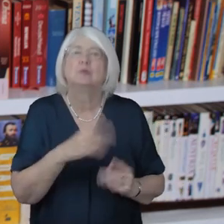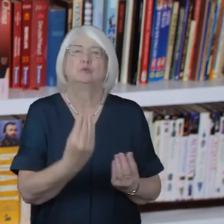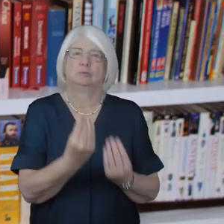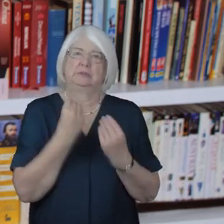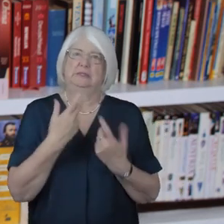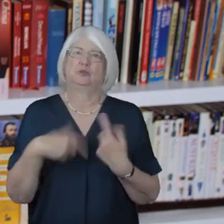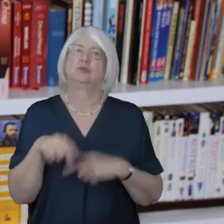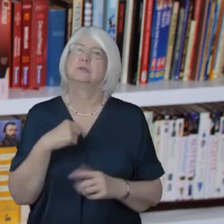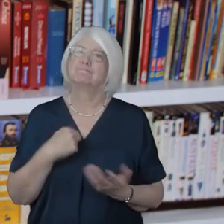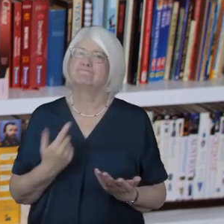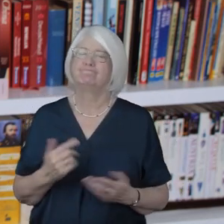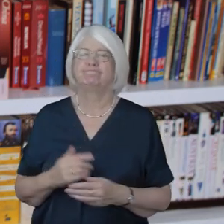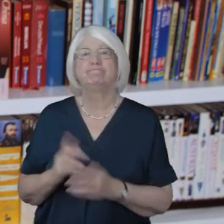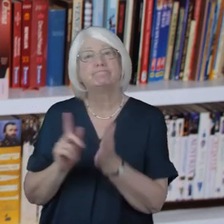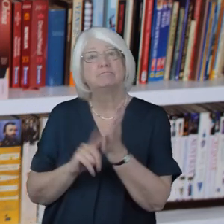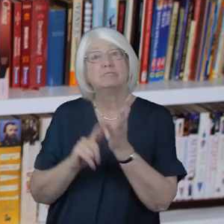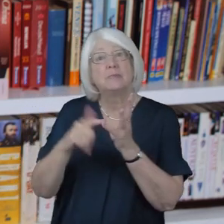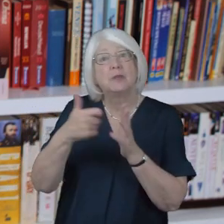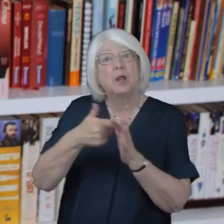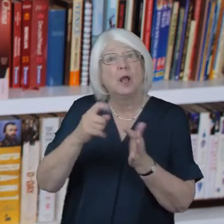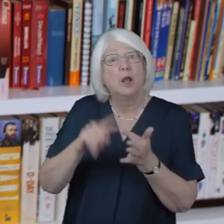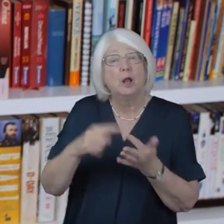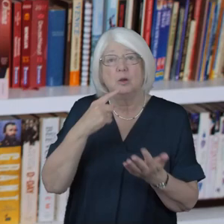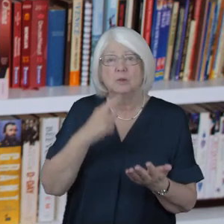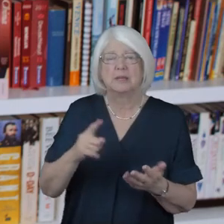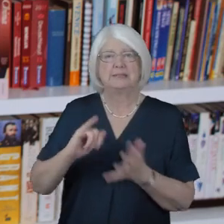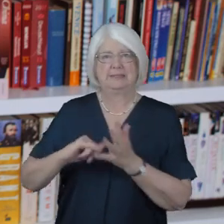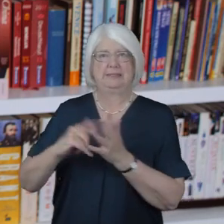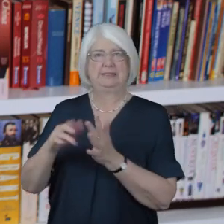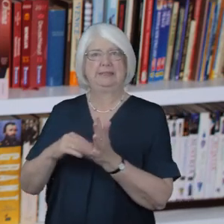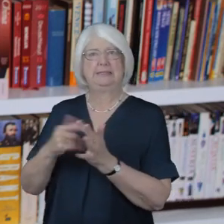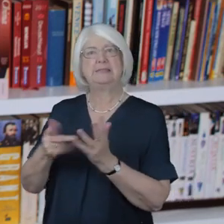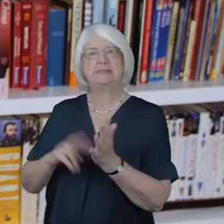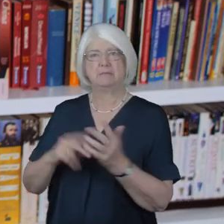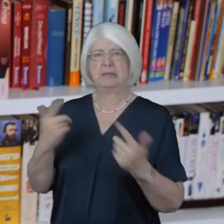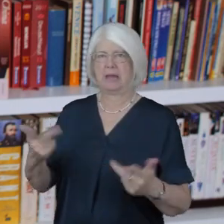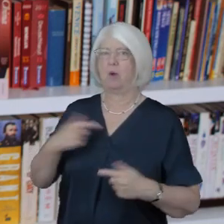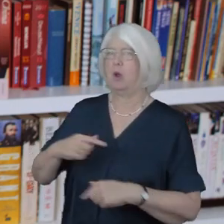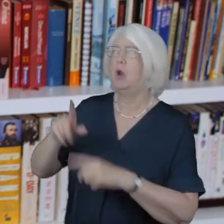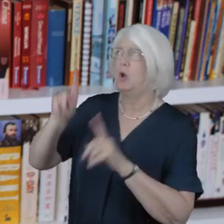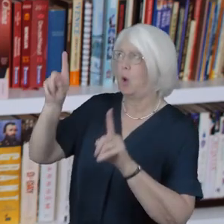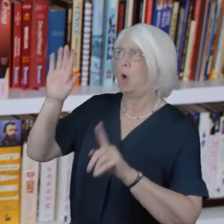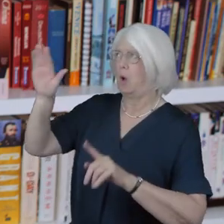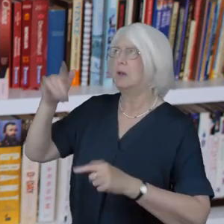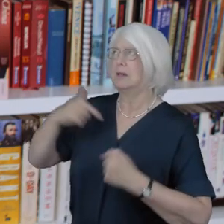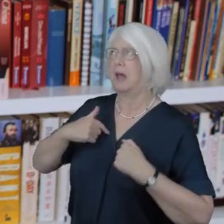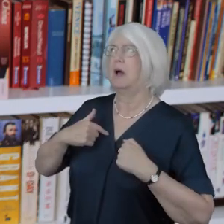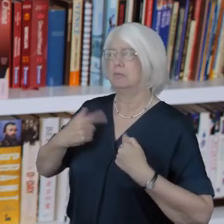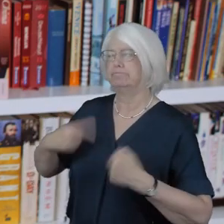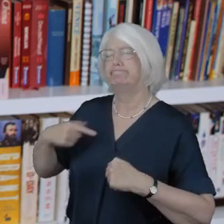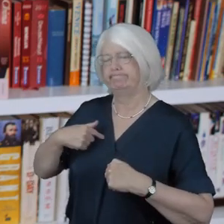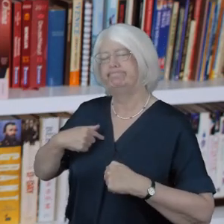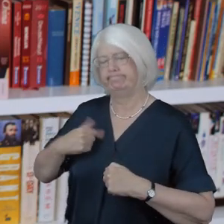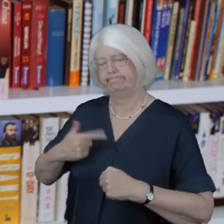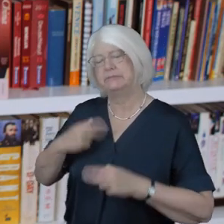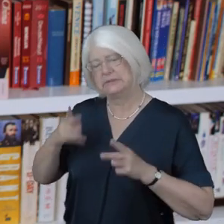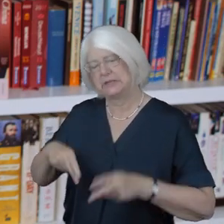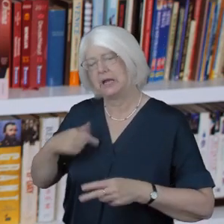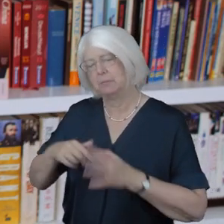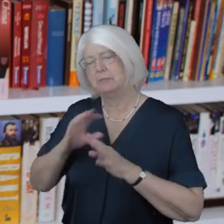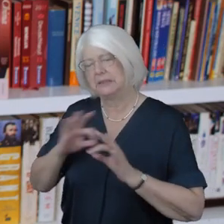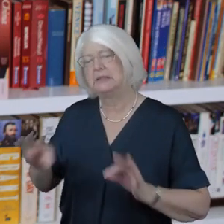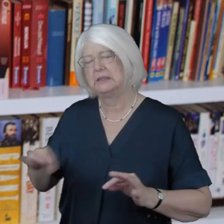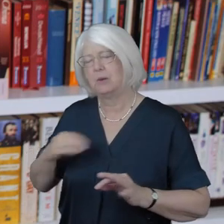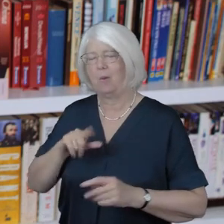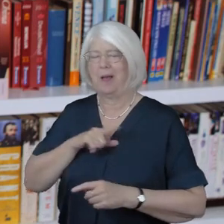in Luke's account Simeon utters his famous prayer Lord now lettest thou thy servant depart in peace for mine